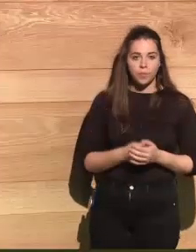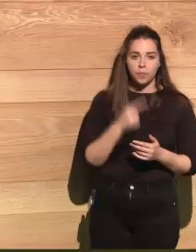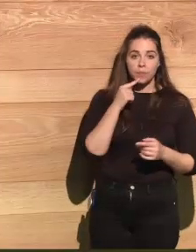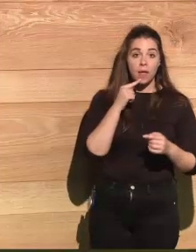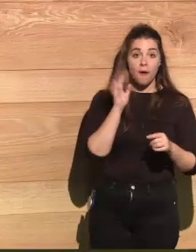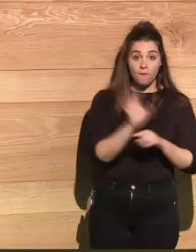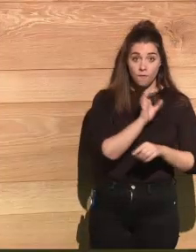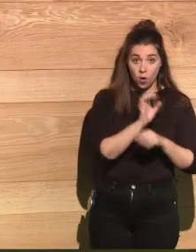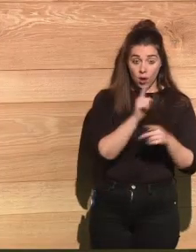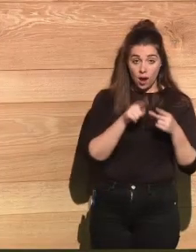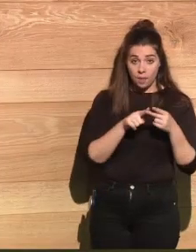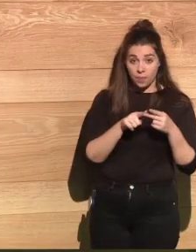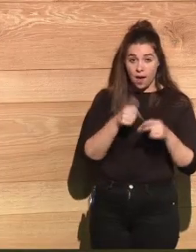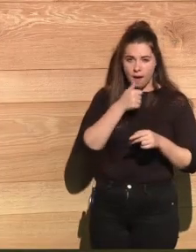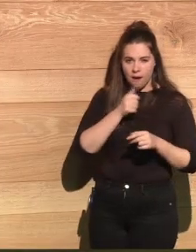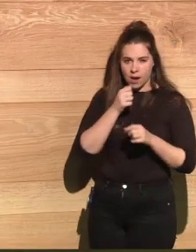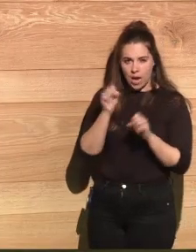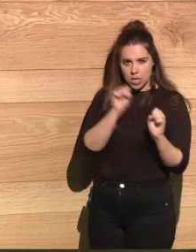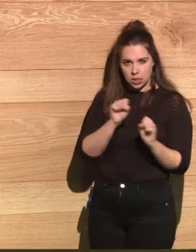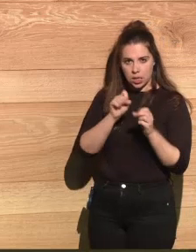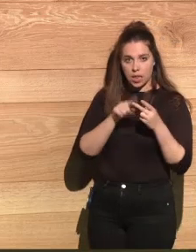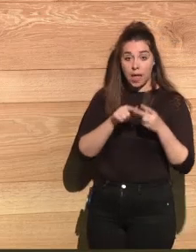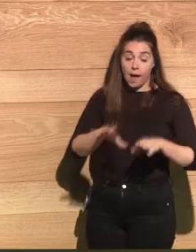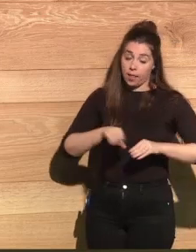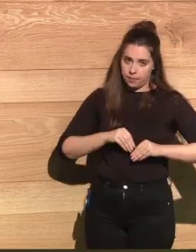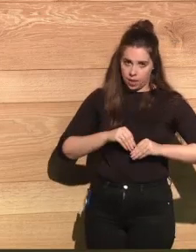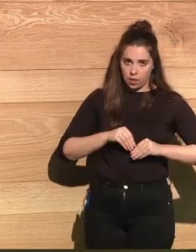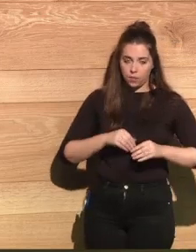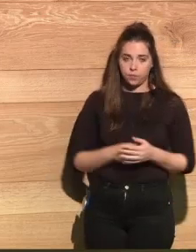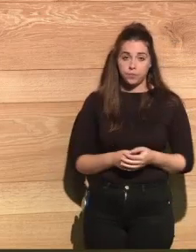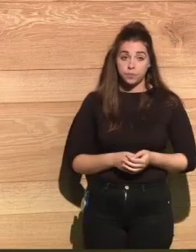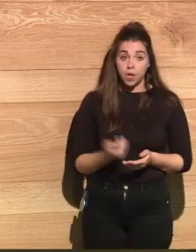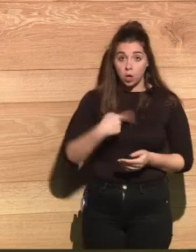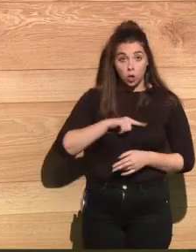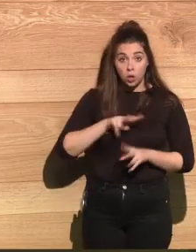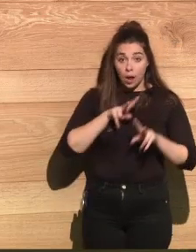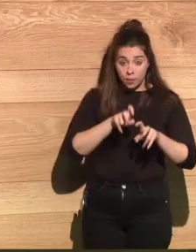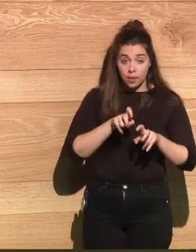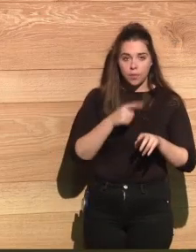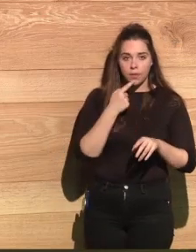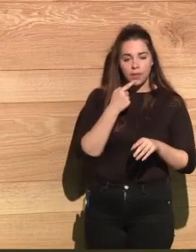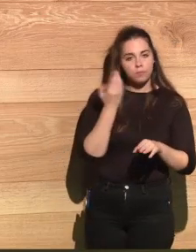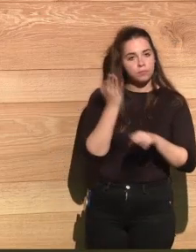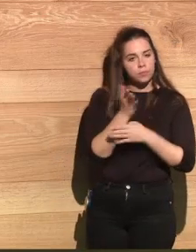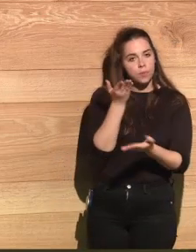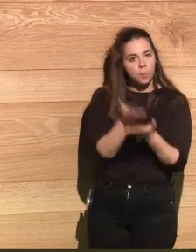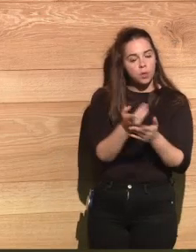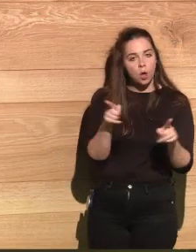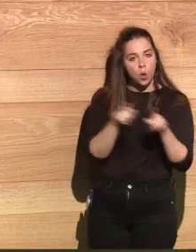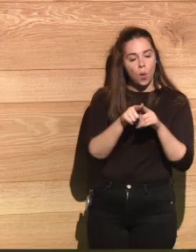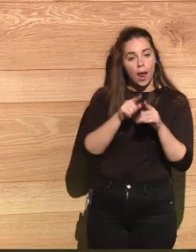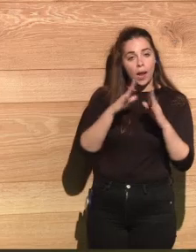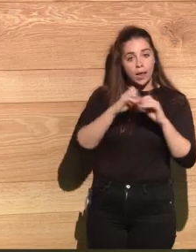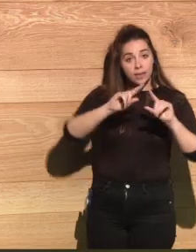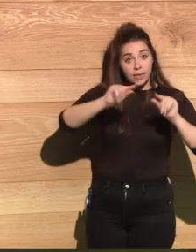But, I mean, resistance and acceptance. But when we started